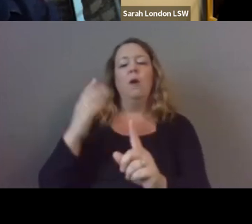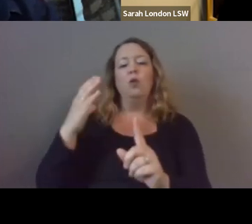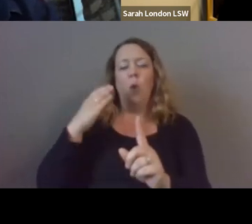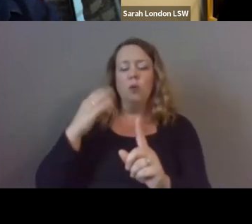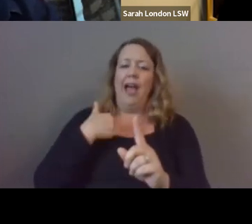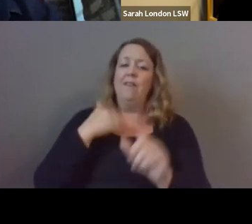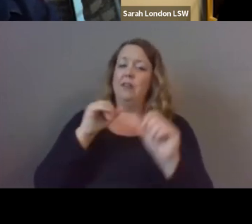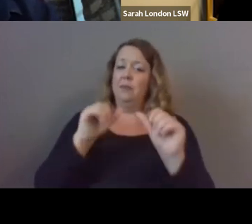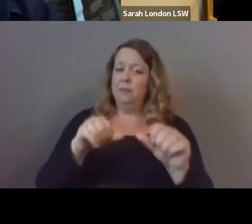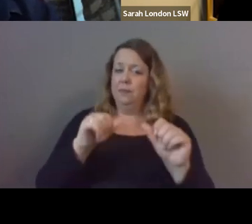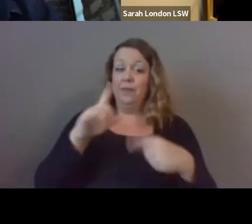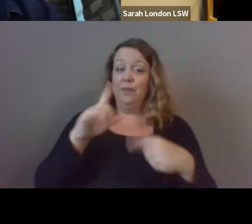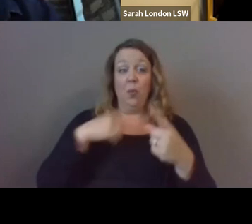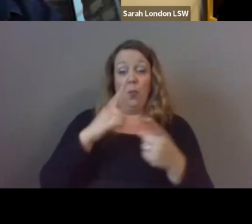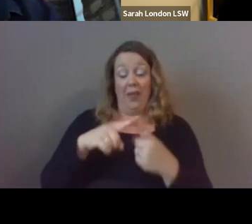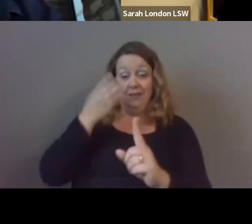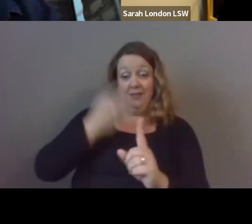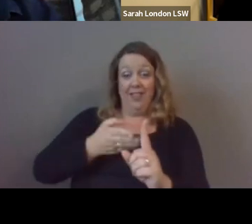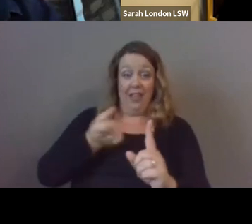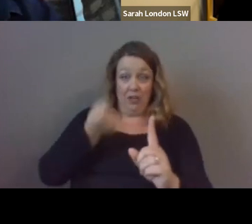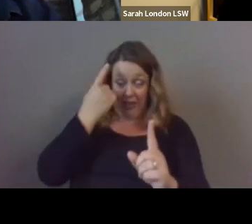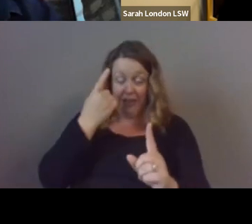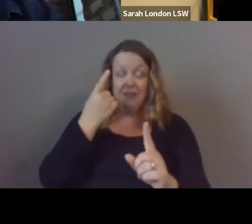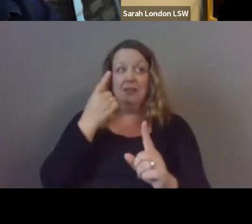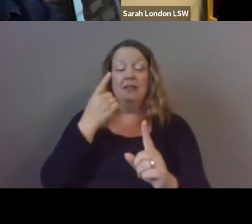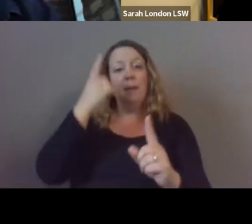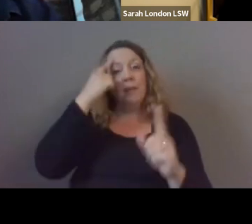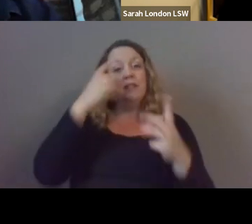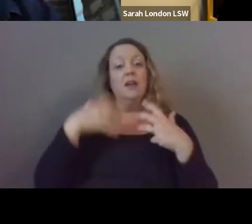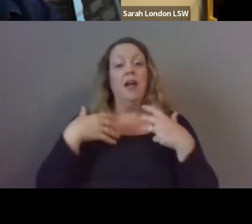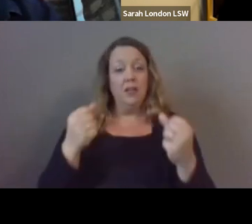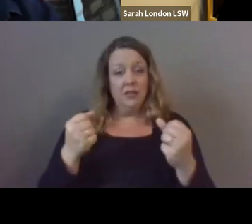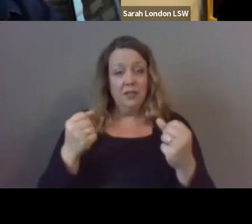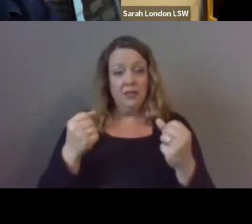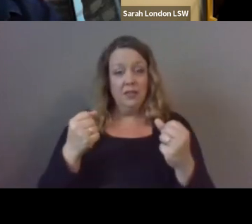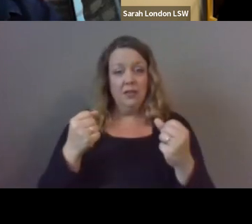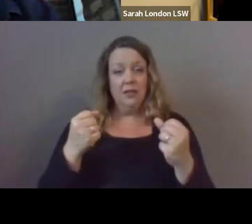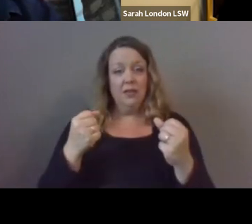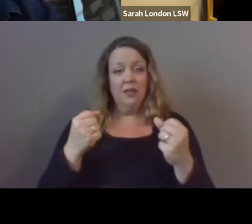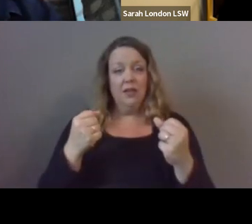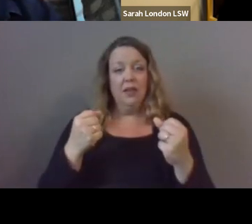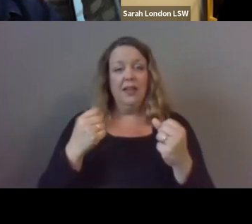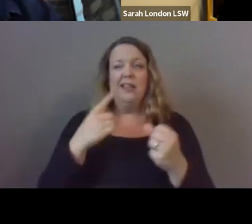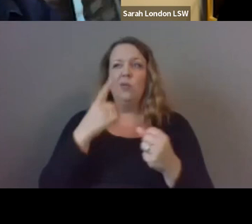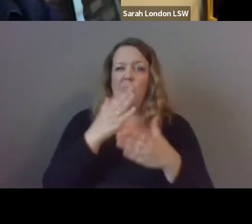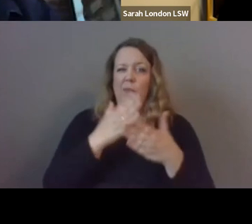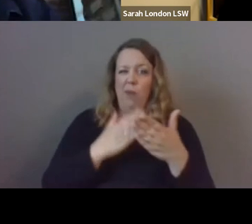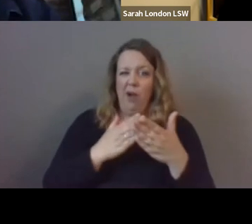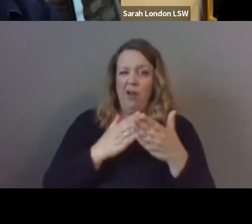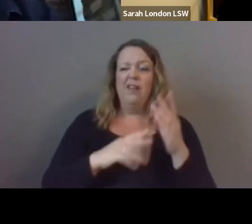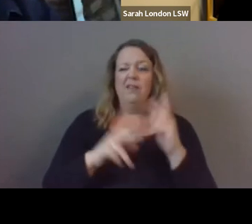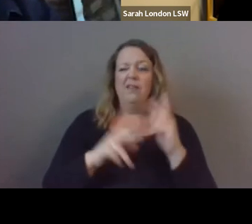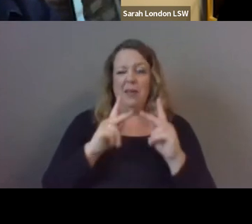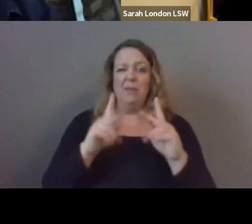they understand that mental health is but one dimension of people's overall